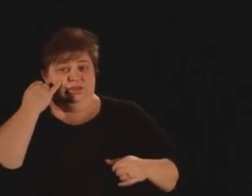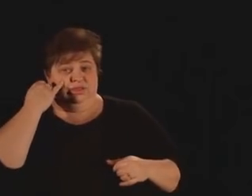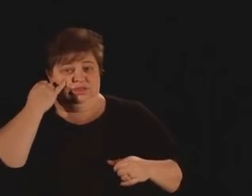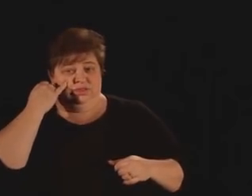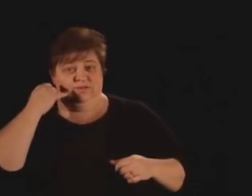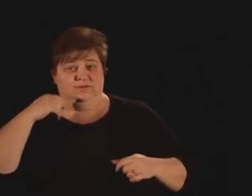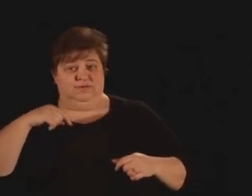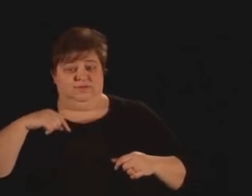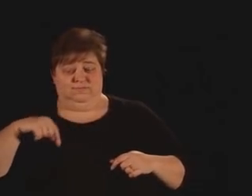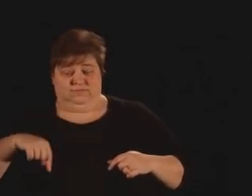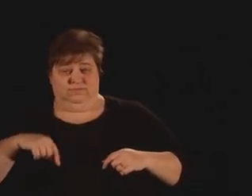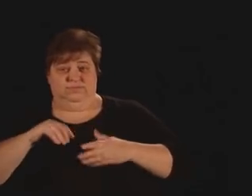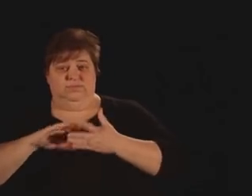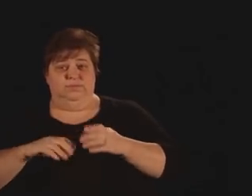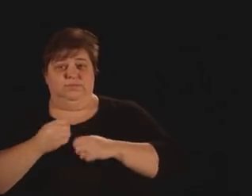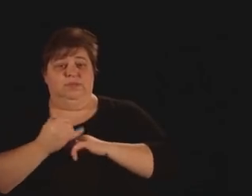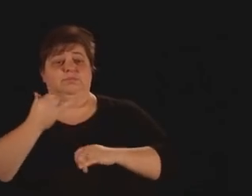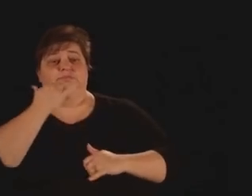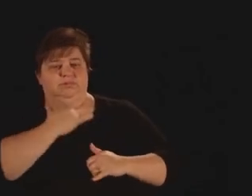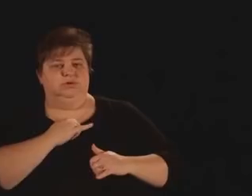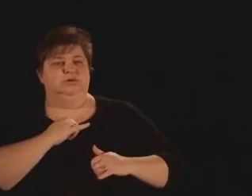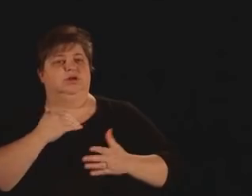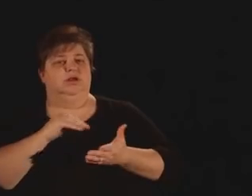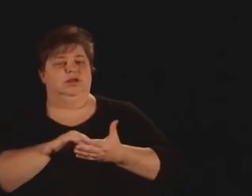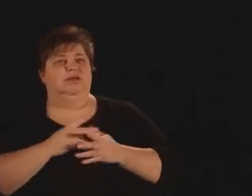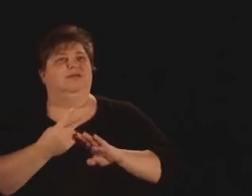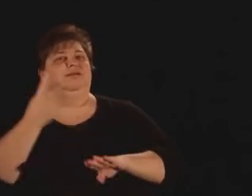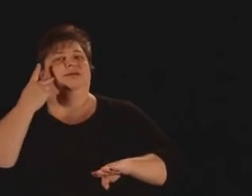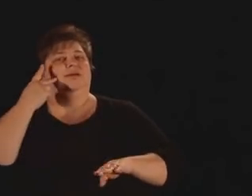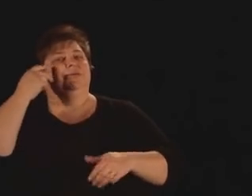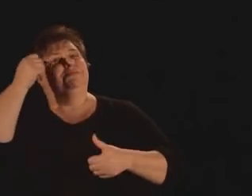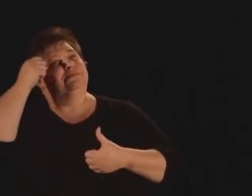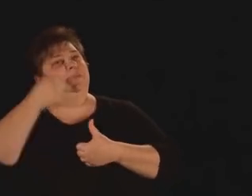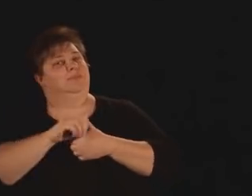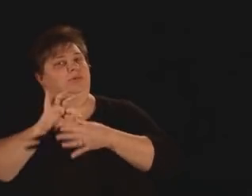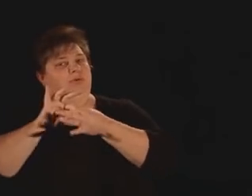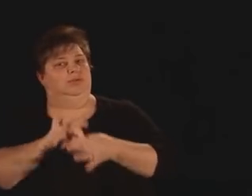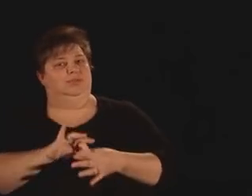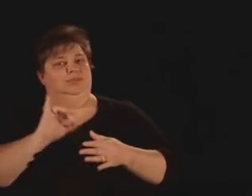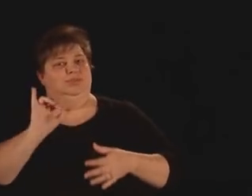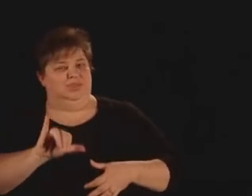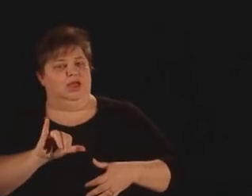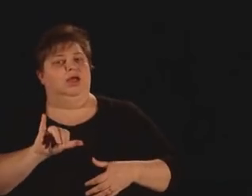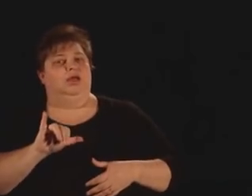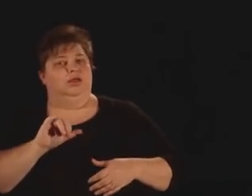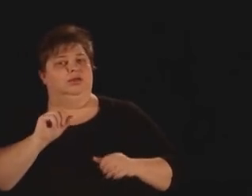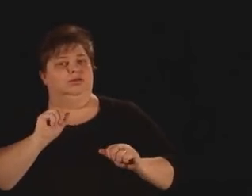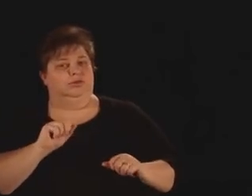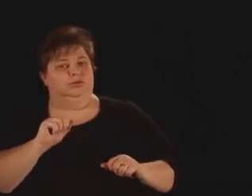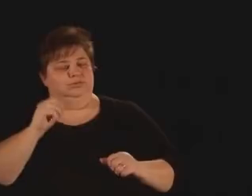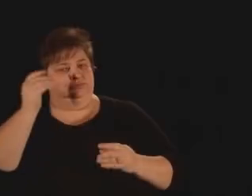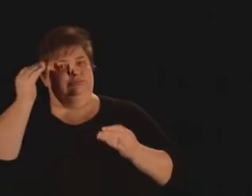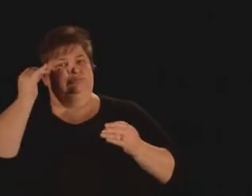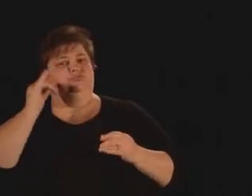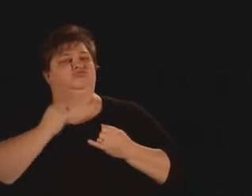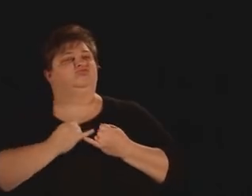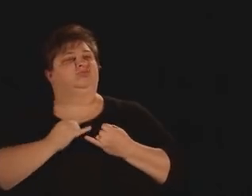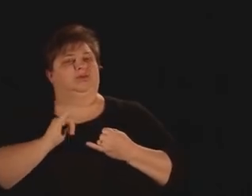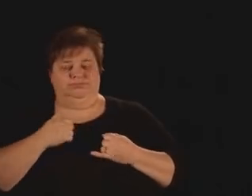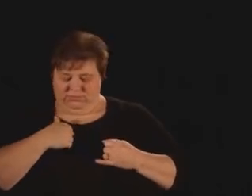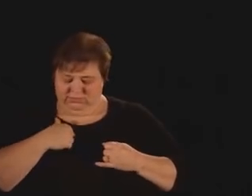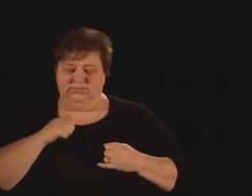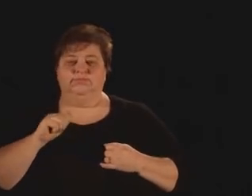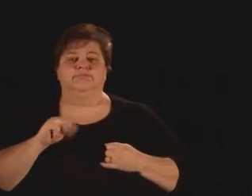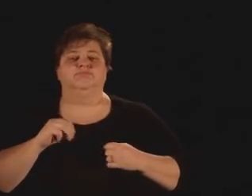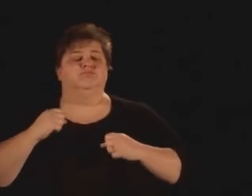on, because you're a strong learner. And that is the signal feature of a growth mindset.